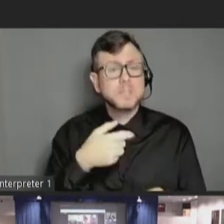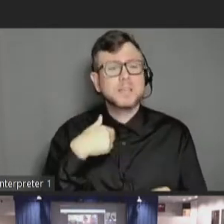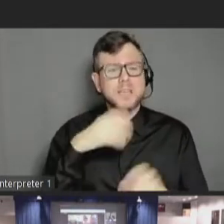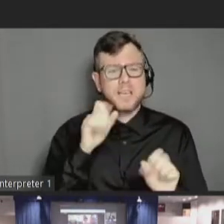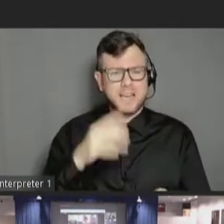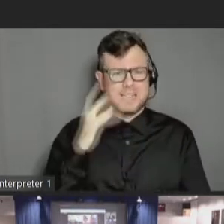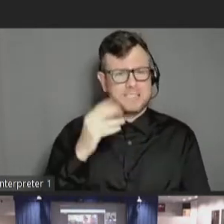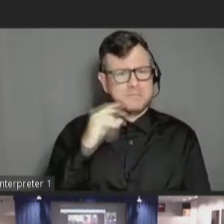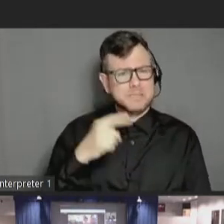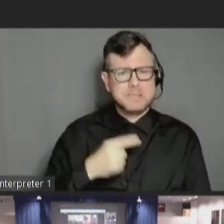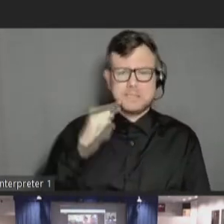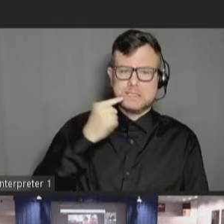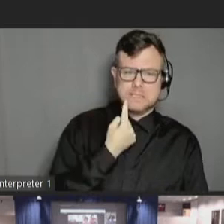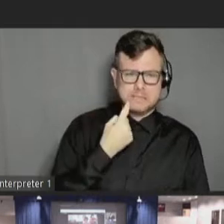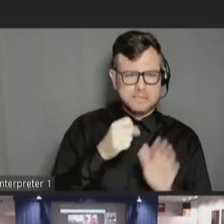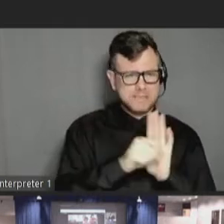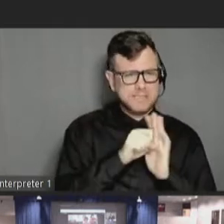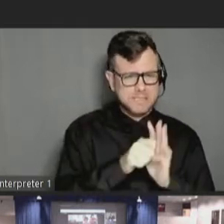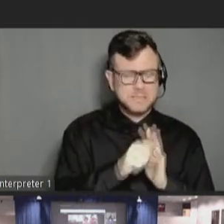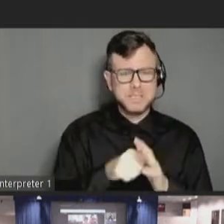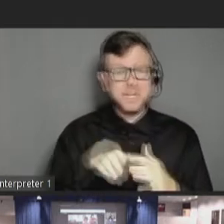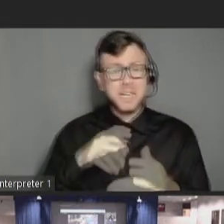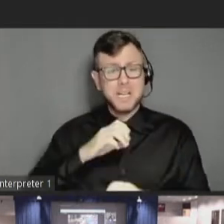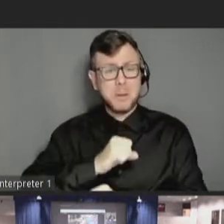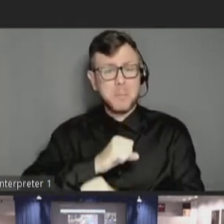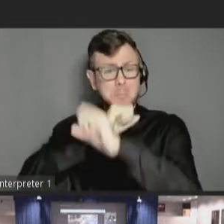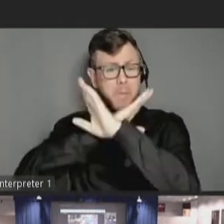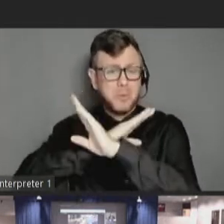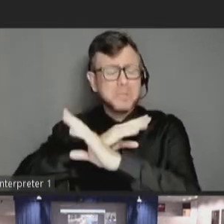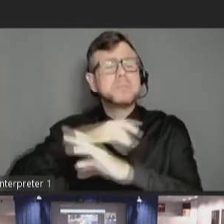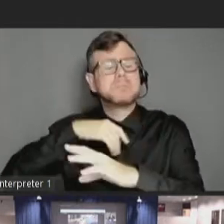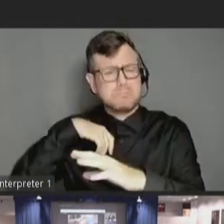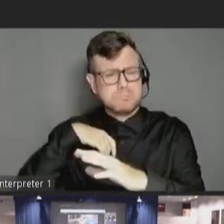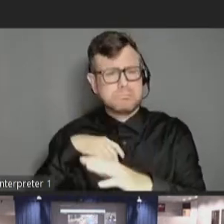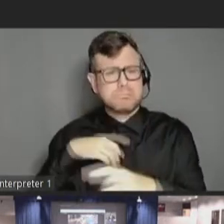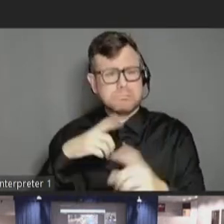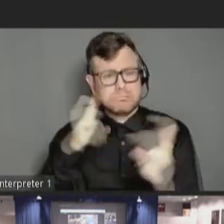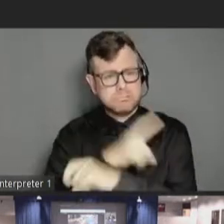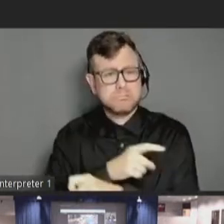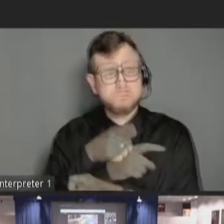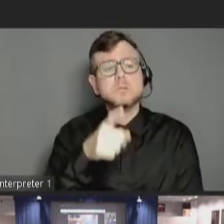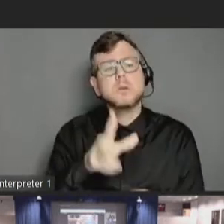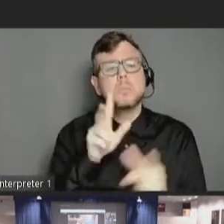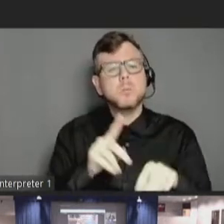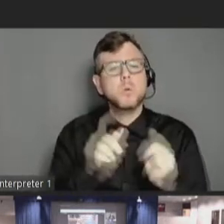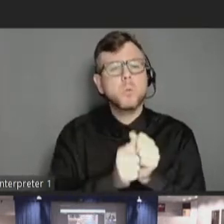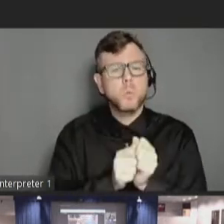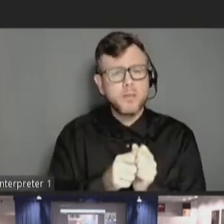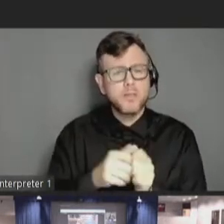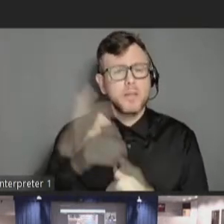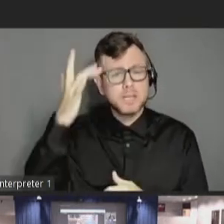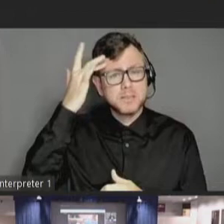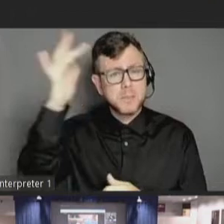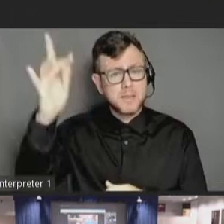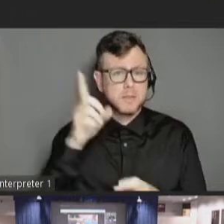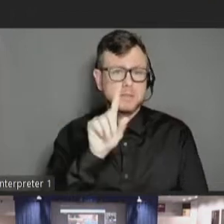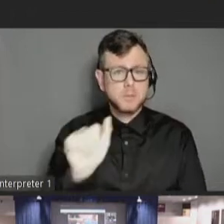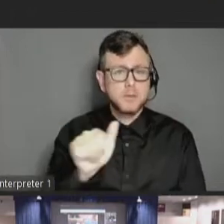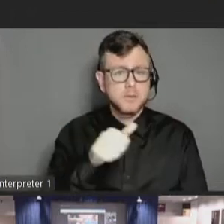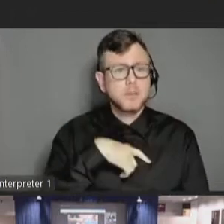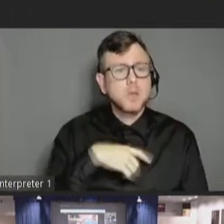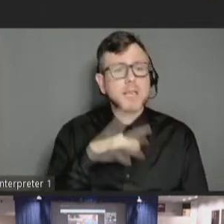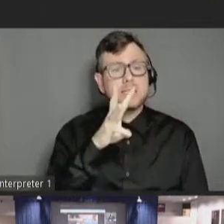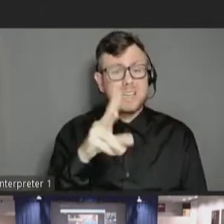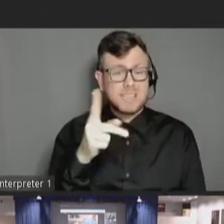symptoms and complex barriers to healthcare. Individuals with intellectual disabilities are also six times more likely to die